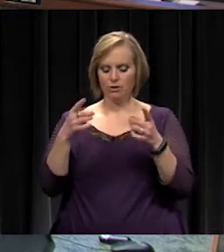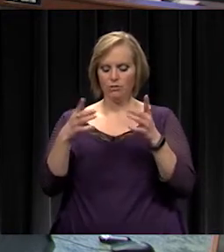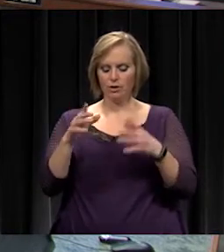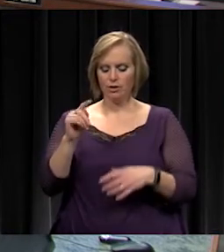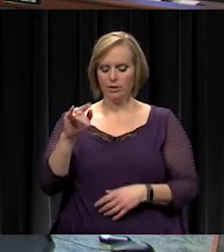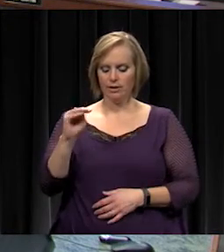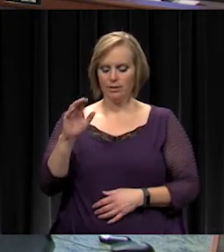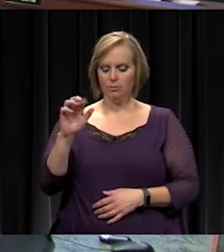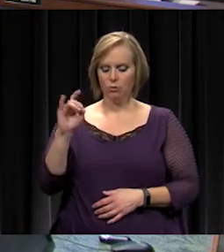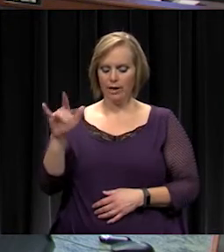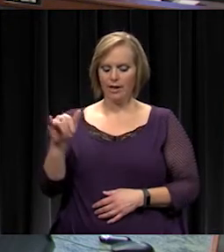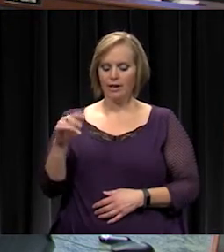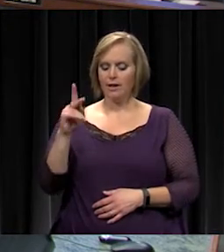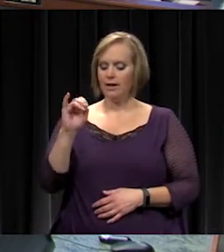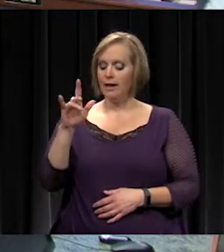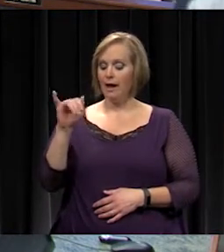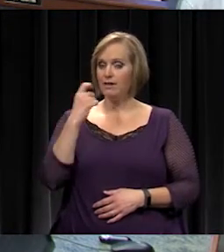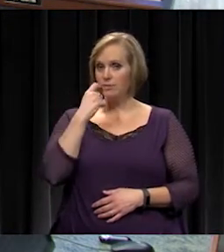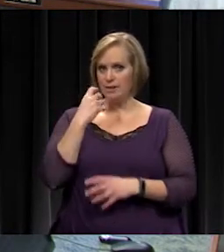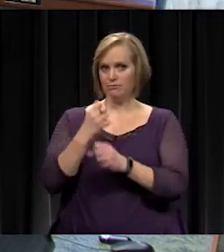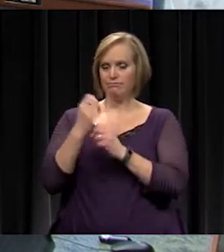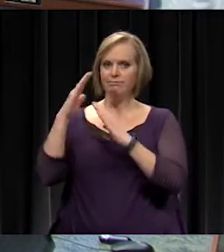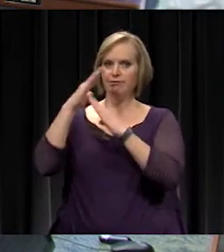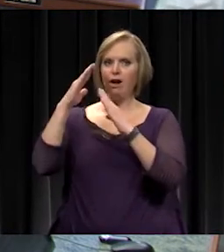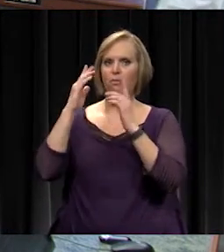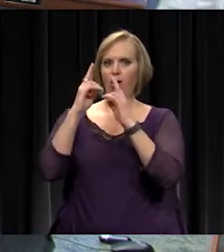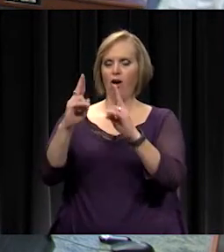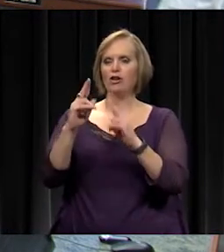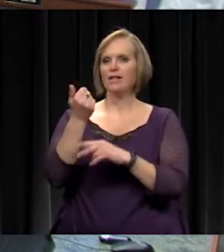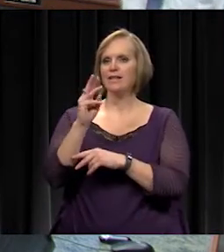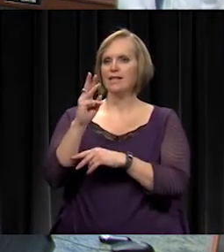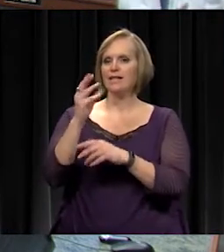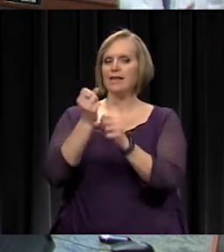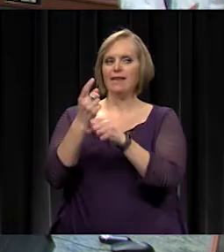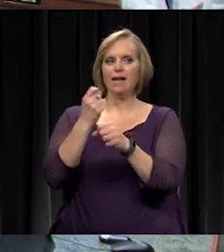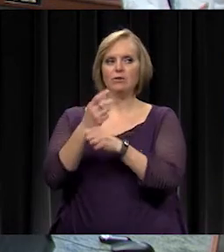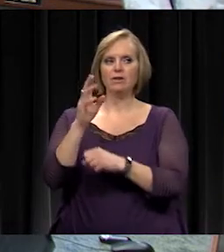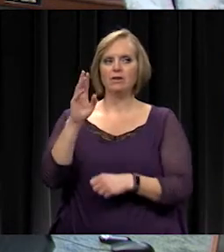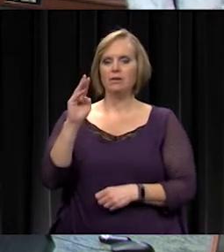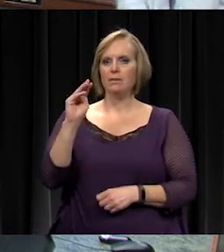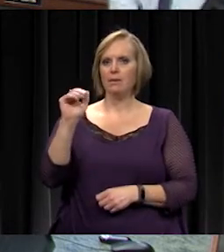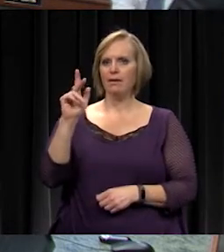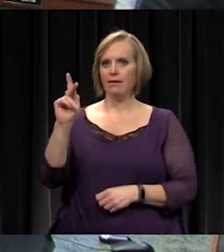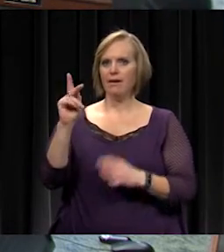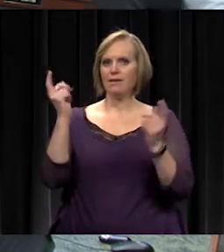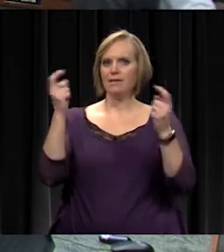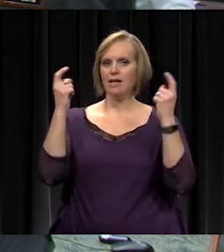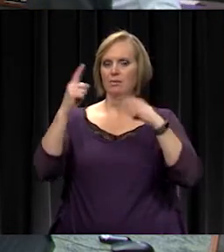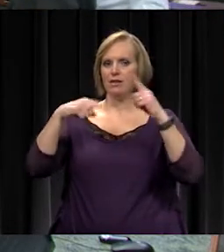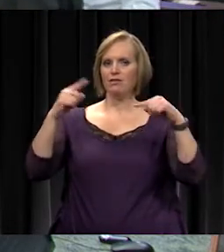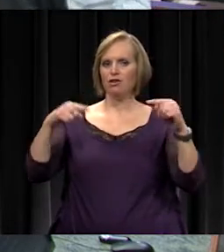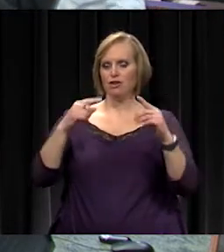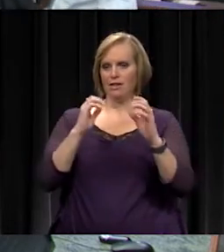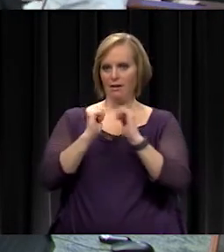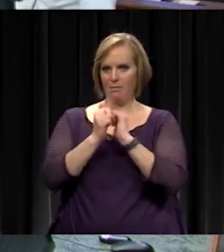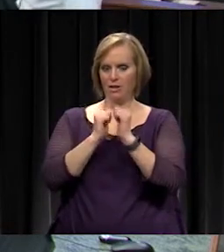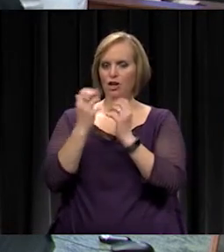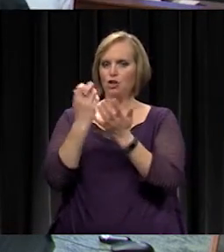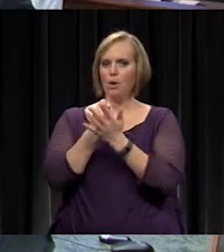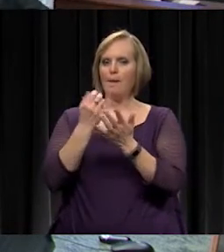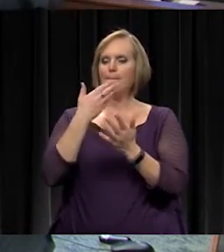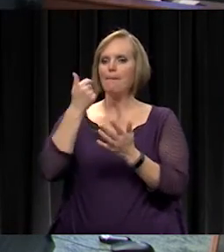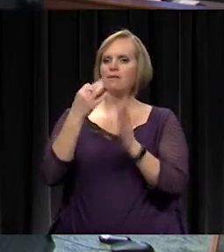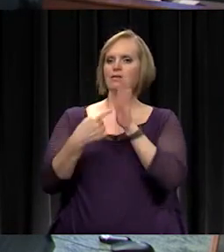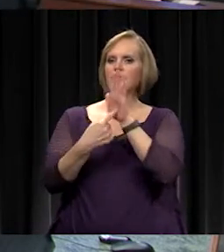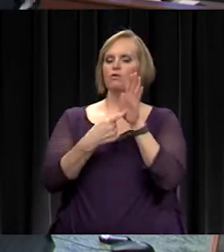Callie recently received the top honor in the 16th Annual Martin Luther King Jr. Celebrate Diversity Competition. She won the Best of Show